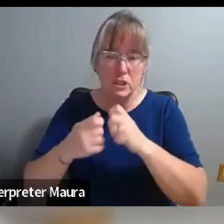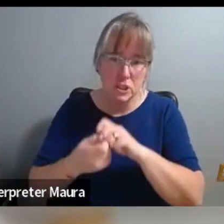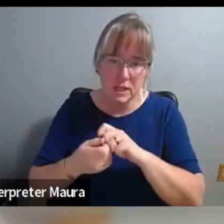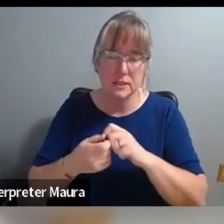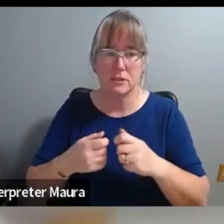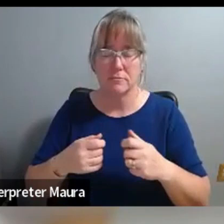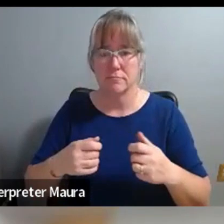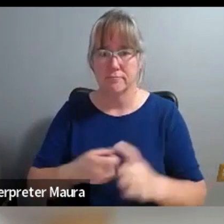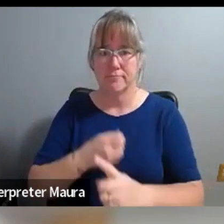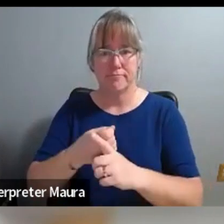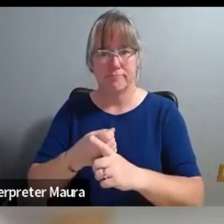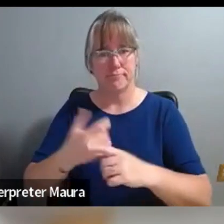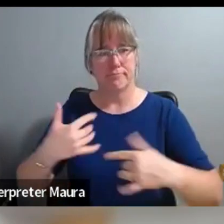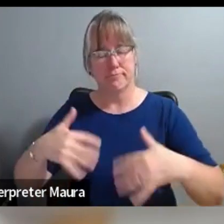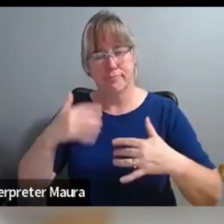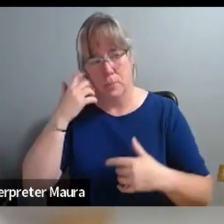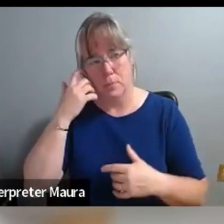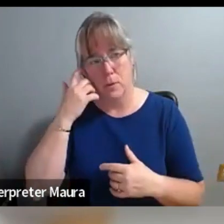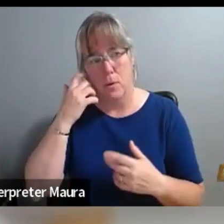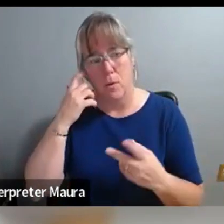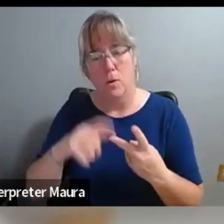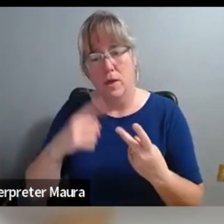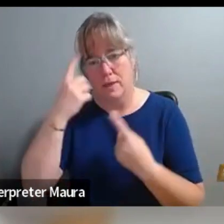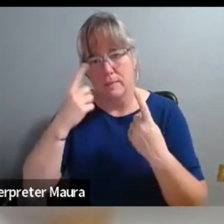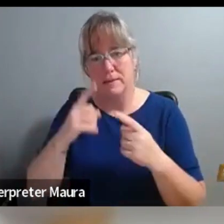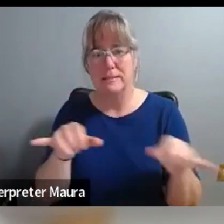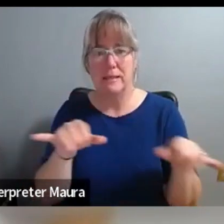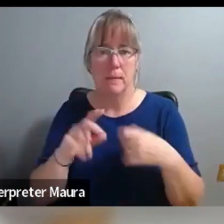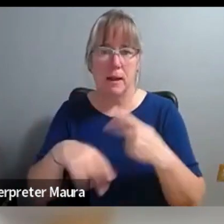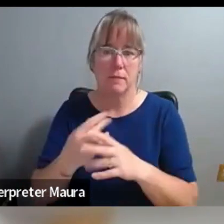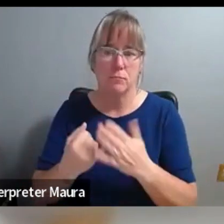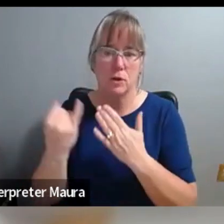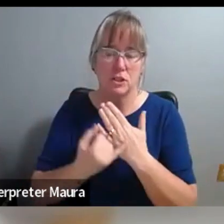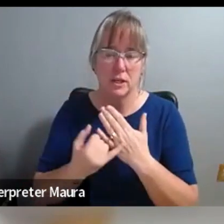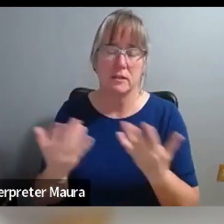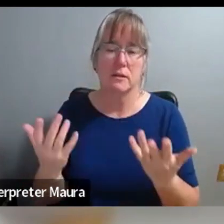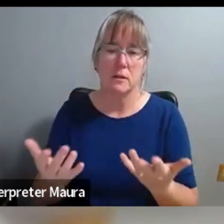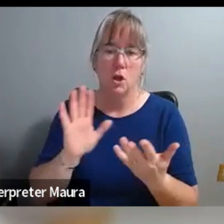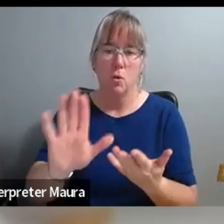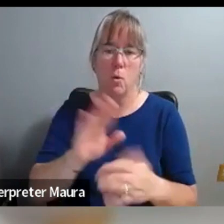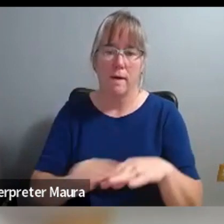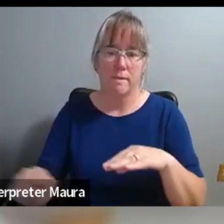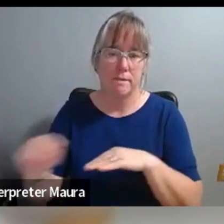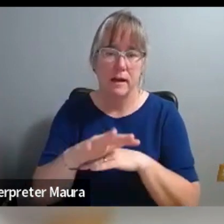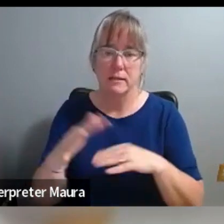difference, um, or, or thinking about a similar type of project, what piece of advice would you offer?